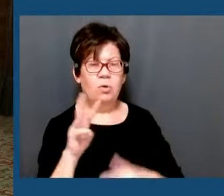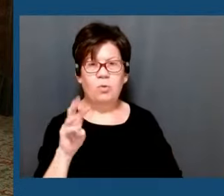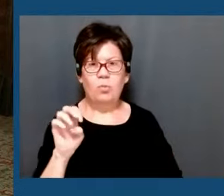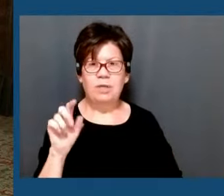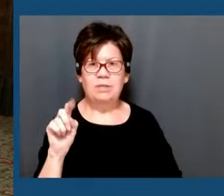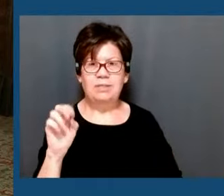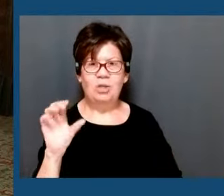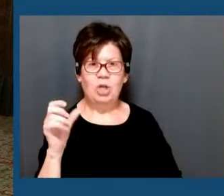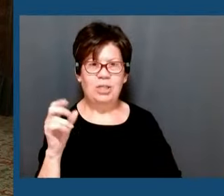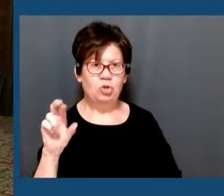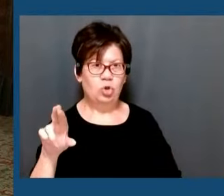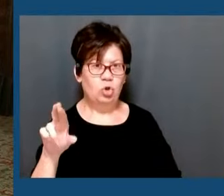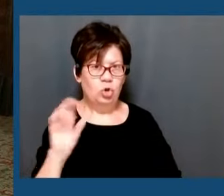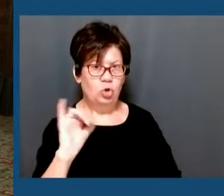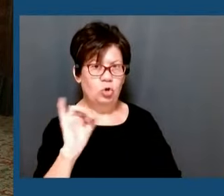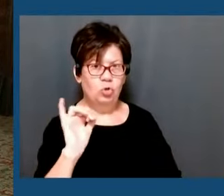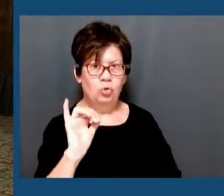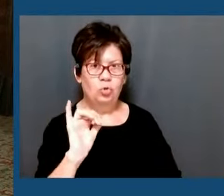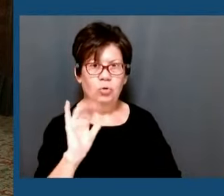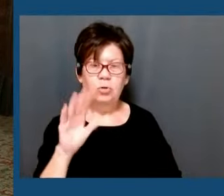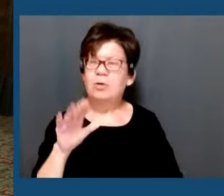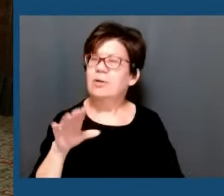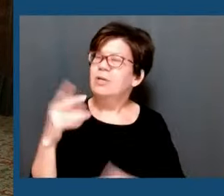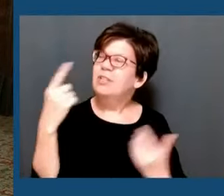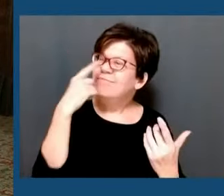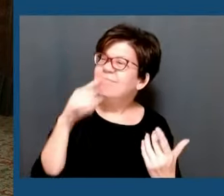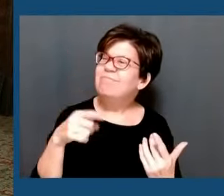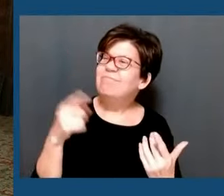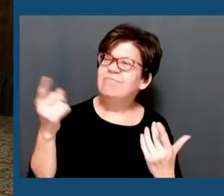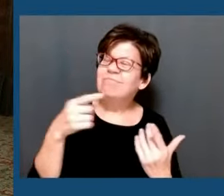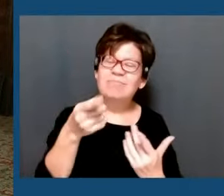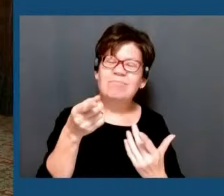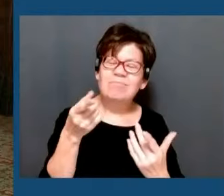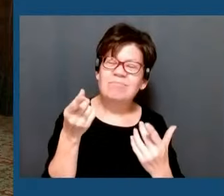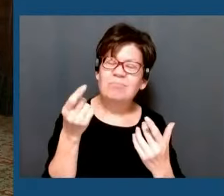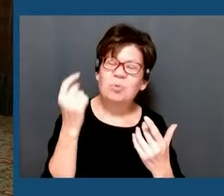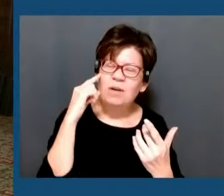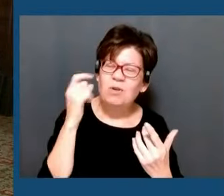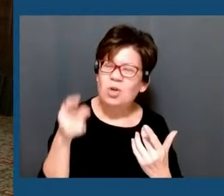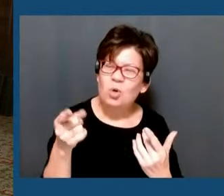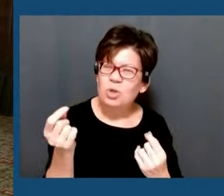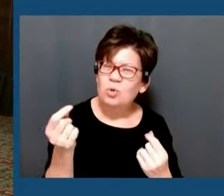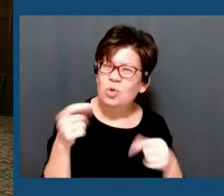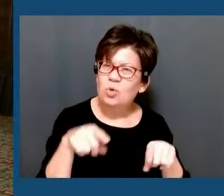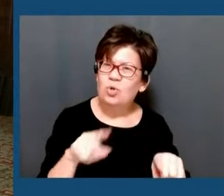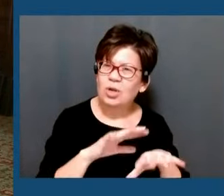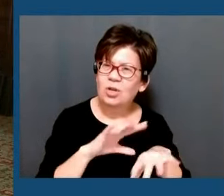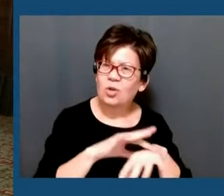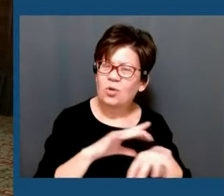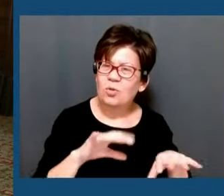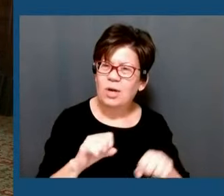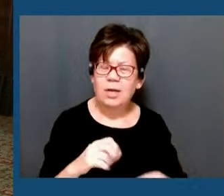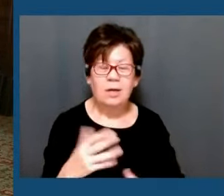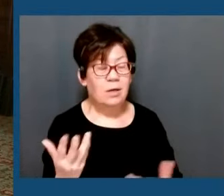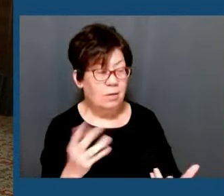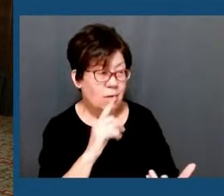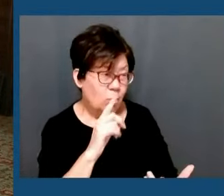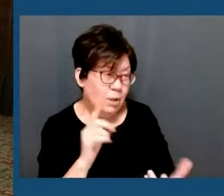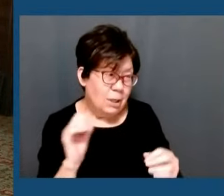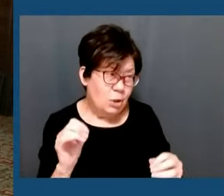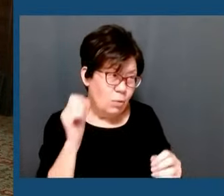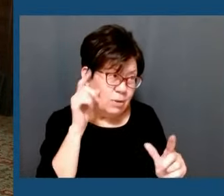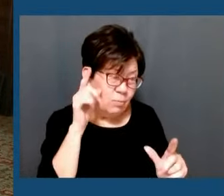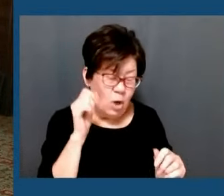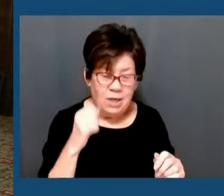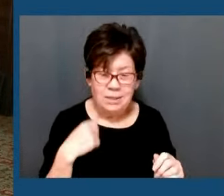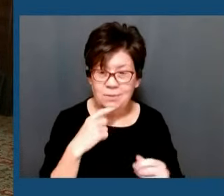Governor, can you just say what you were doing at the time, what you felt, and what was going on? No surprise to anybody here in the Capitol. I was meeting with my